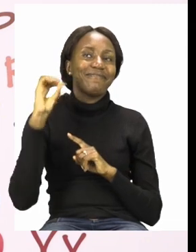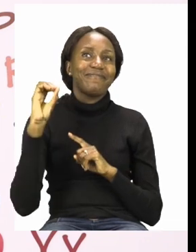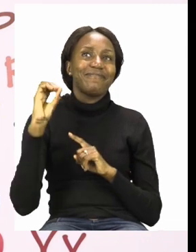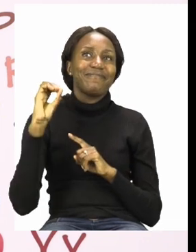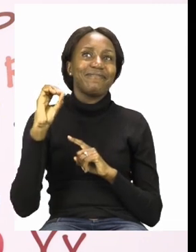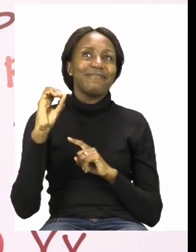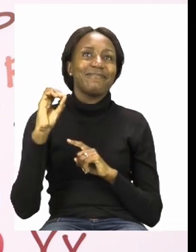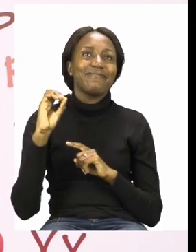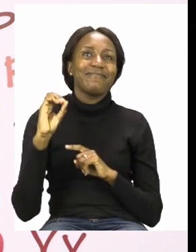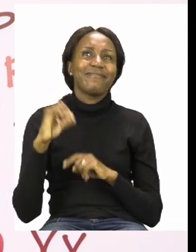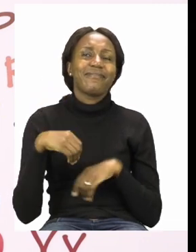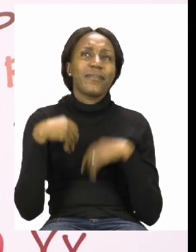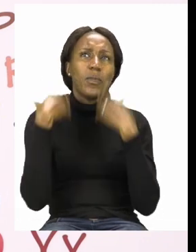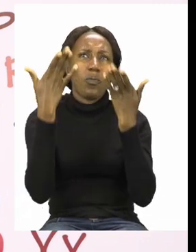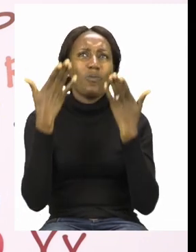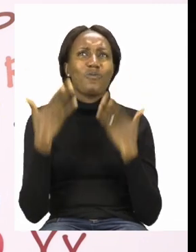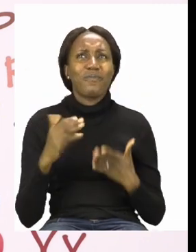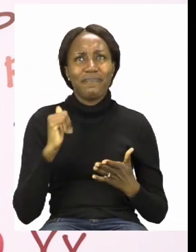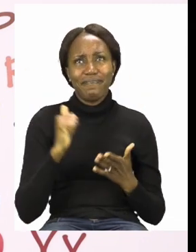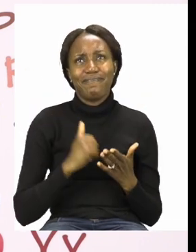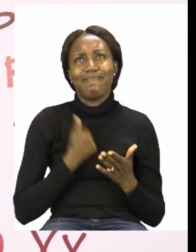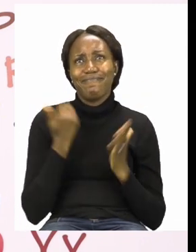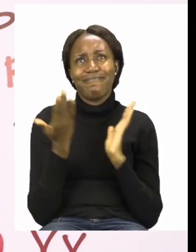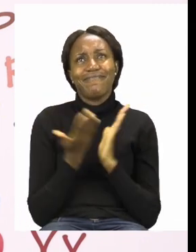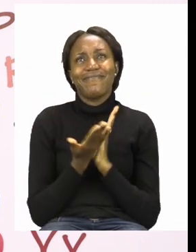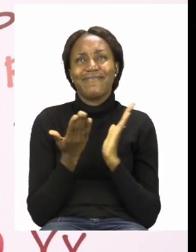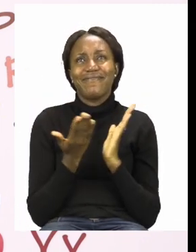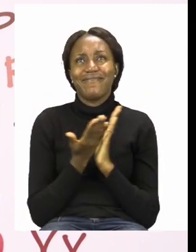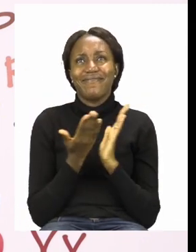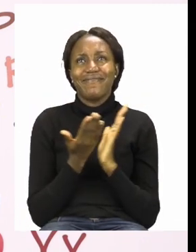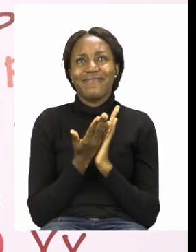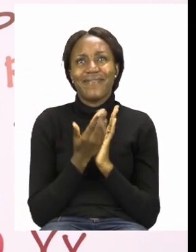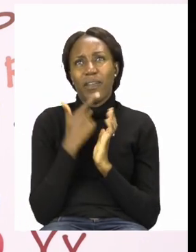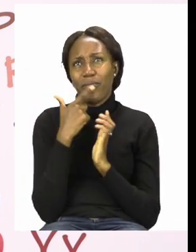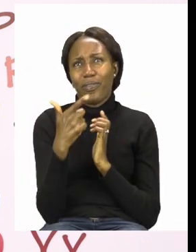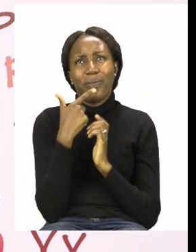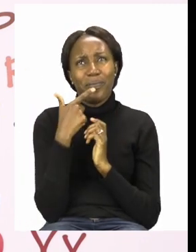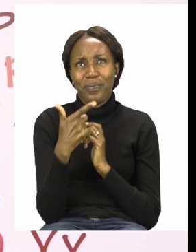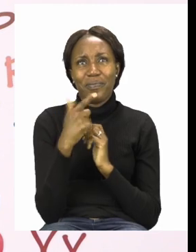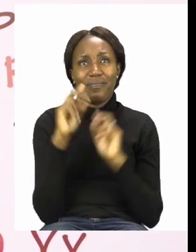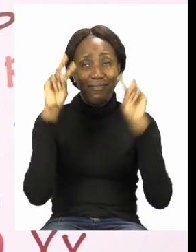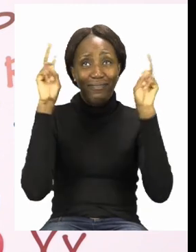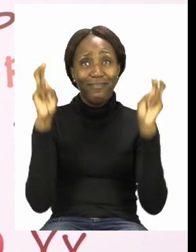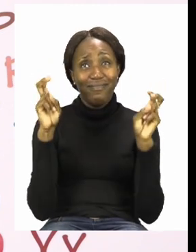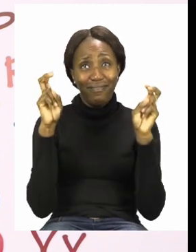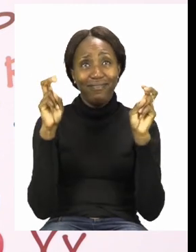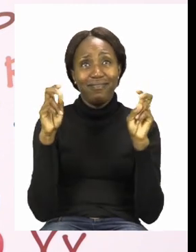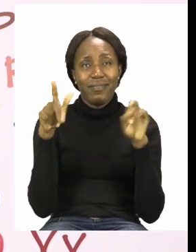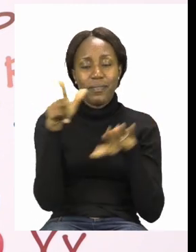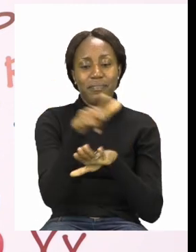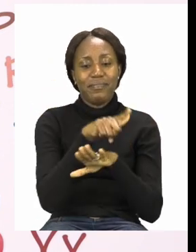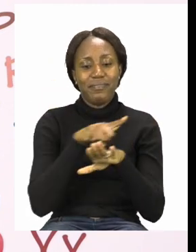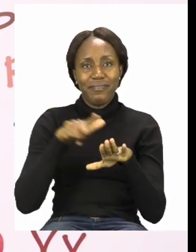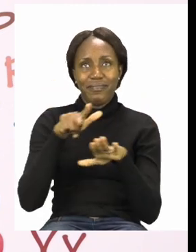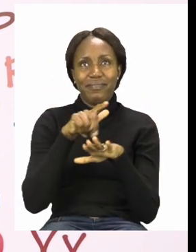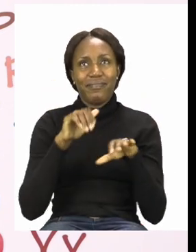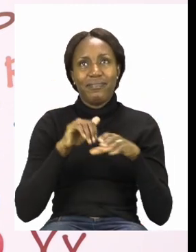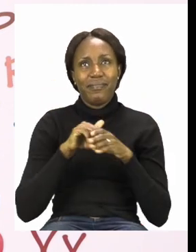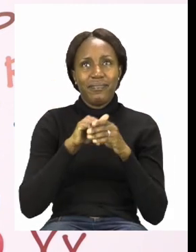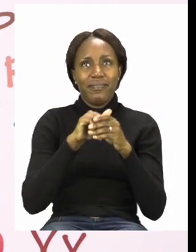Mutsa and thank you so much for joining me today. Our theme this week is